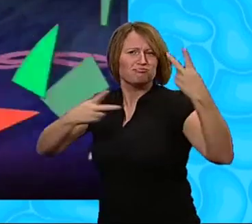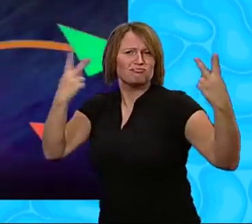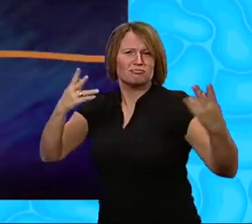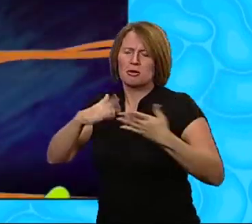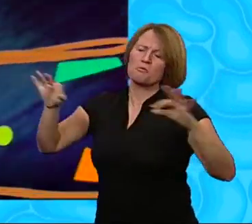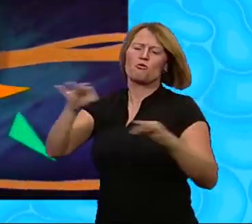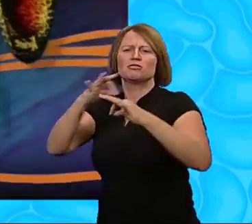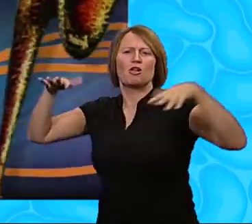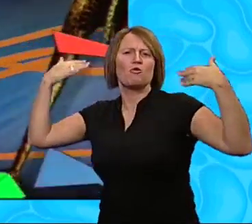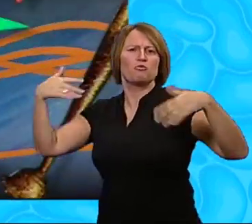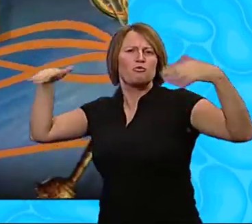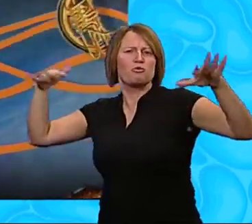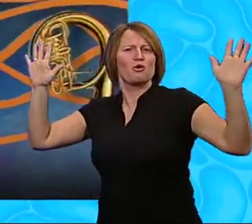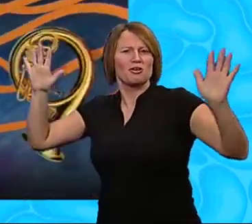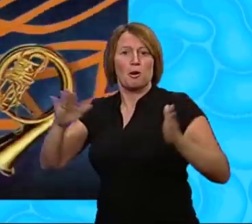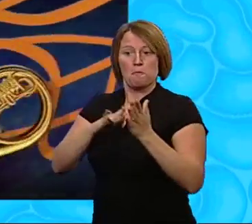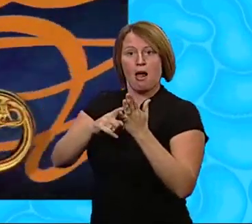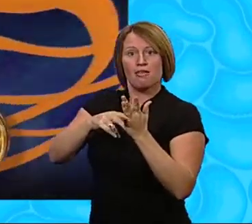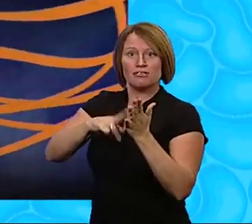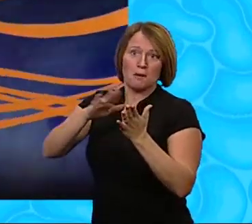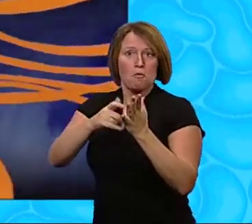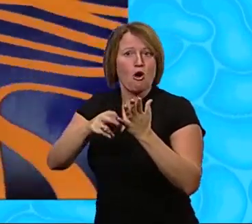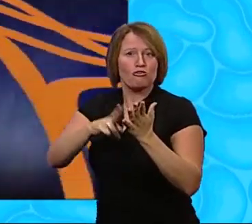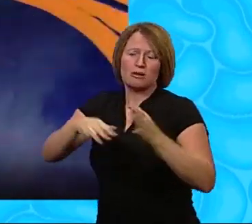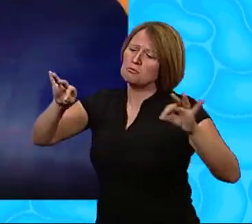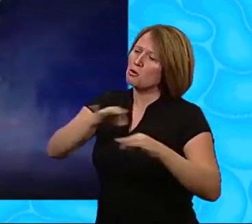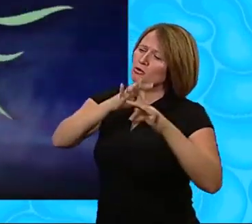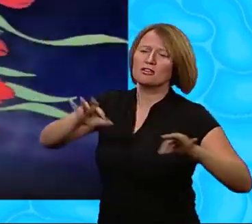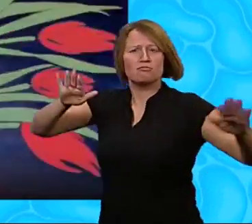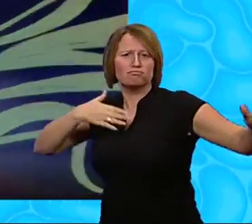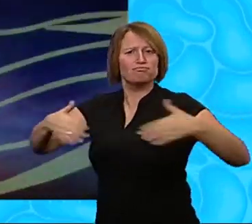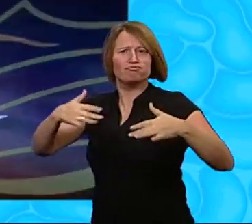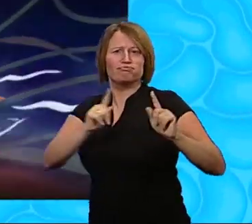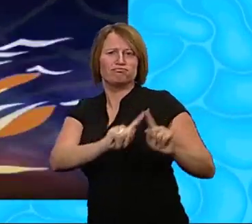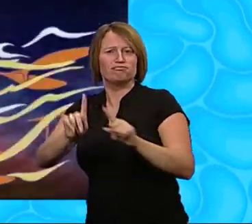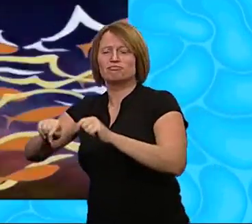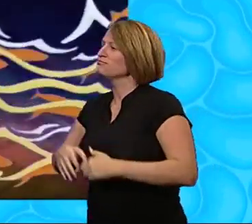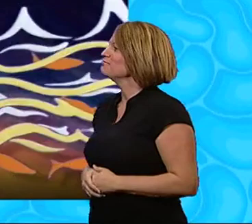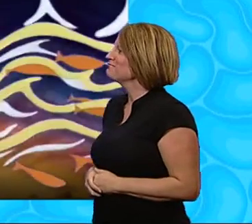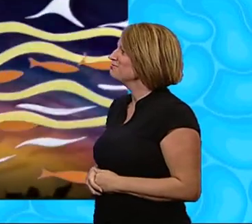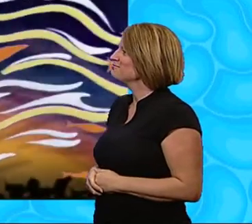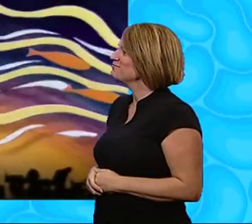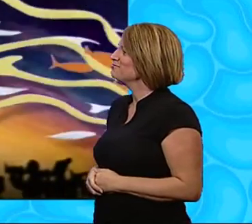extravaganza Melvin and Maureen's music-a